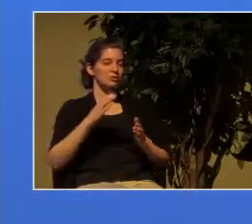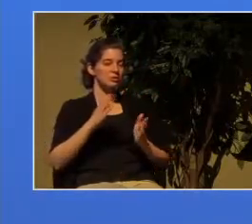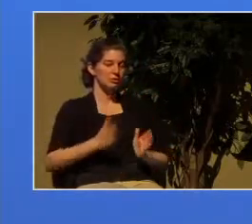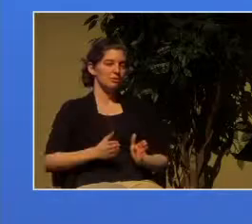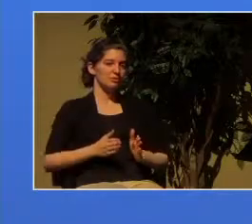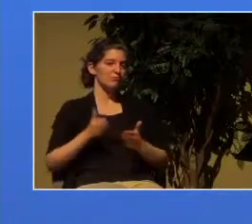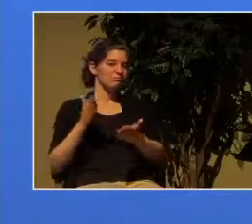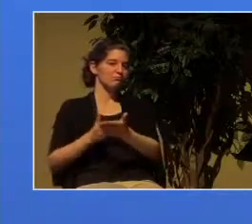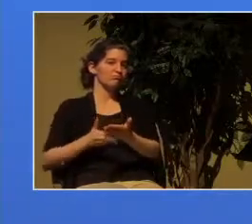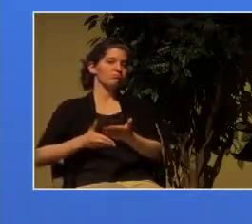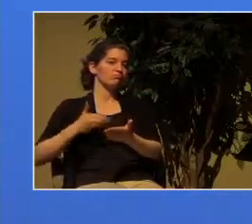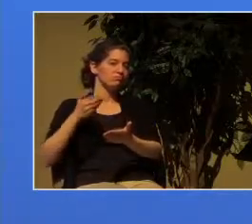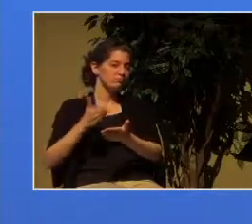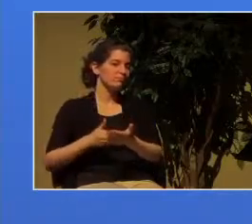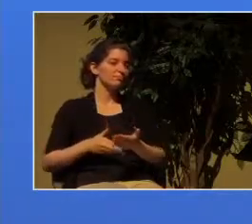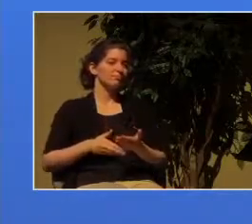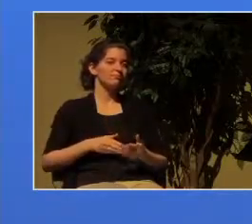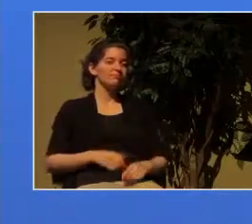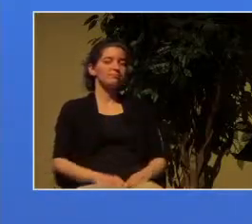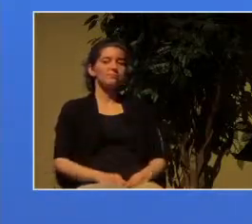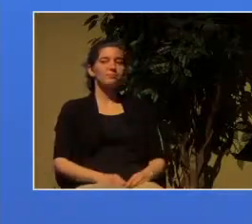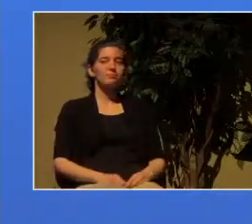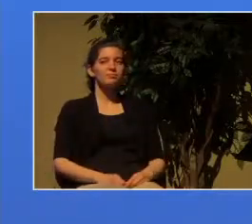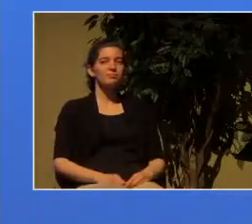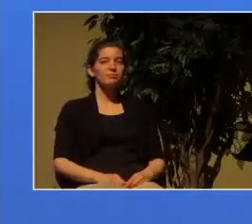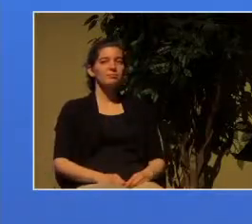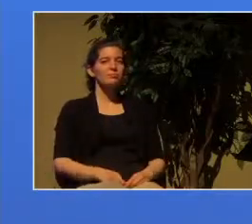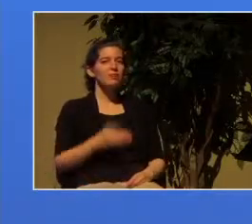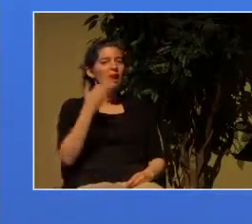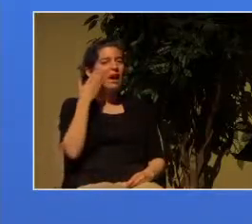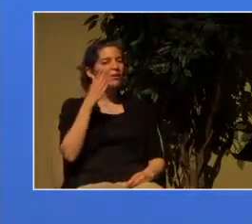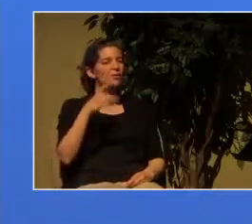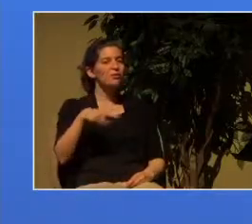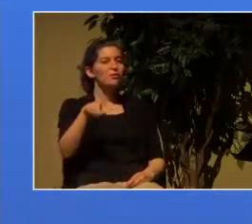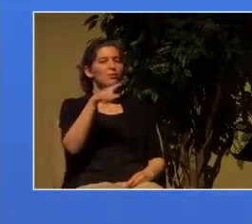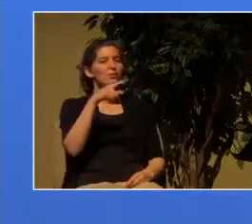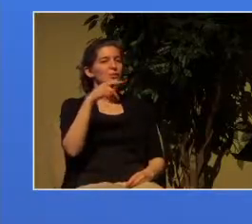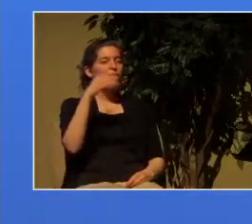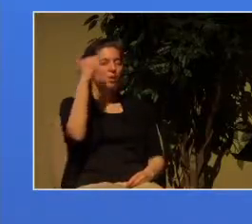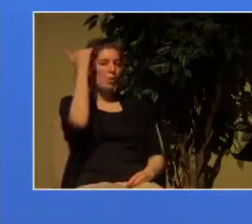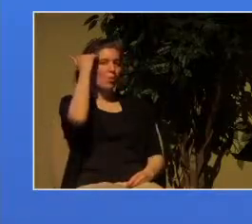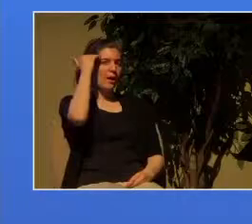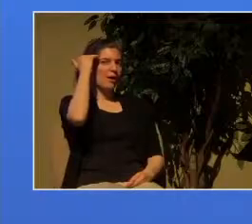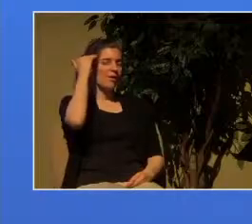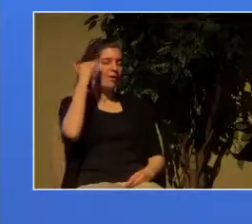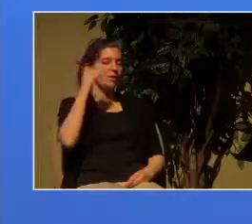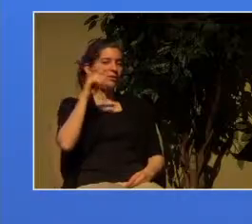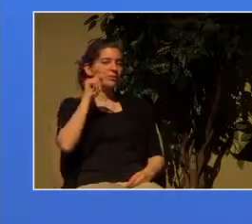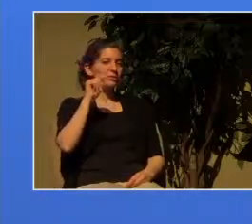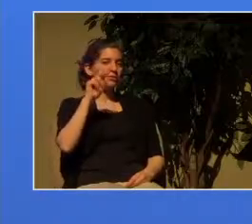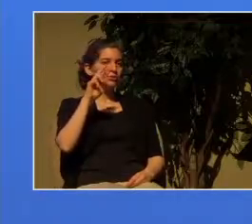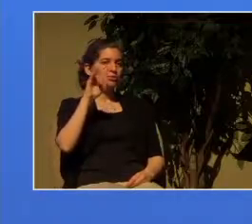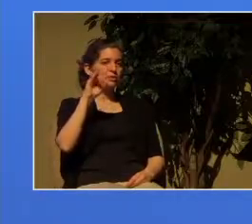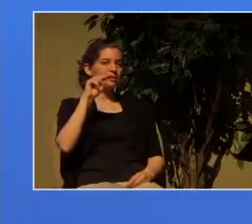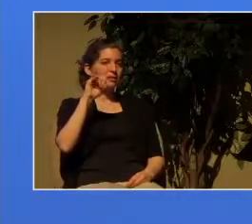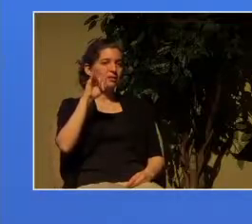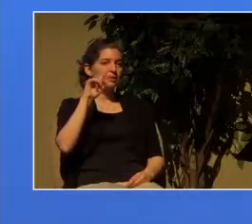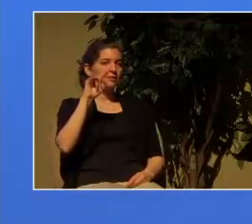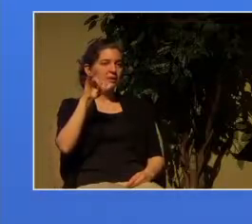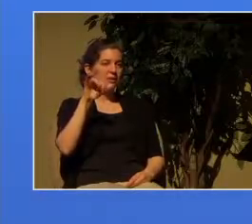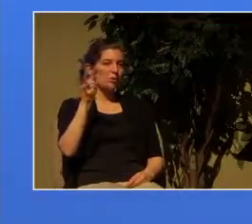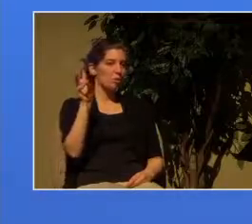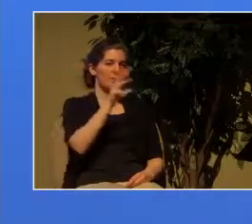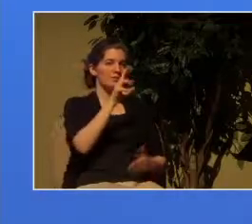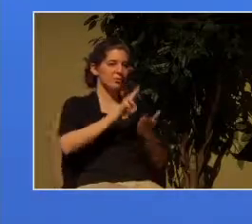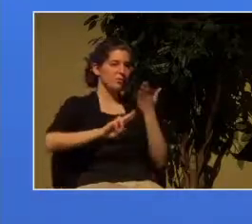I don't know how many of you know the journey that Trinity Western University out in BC is going through a number of years ago